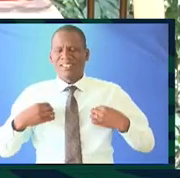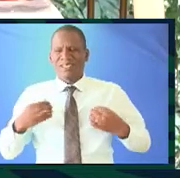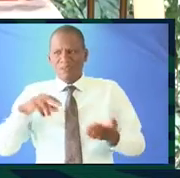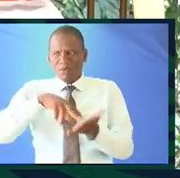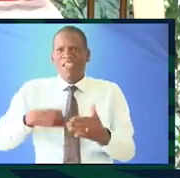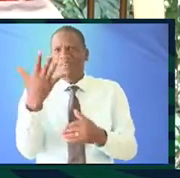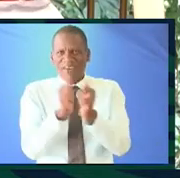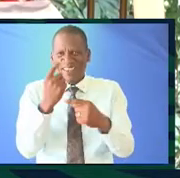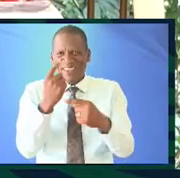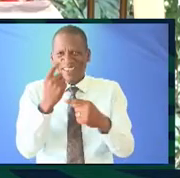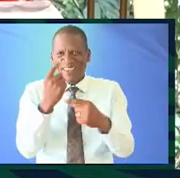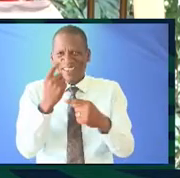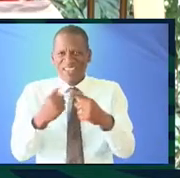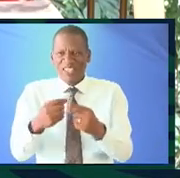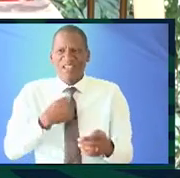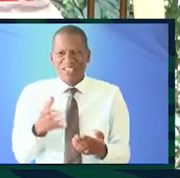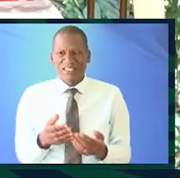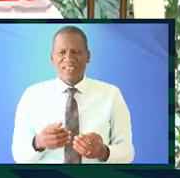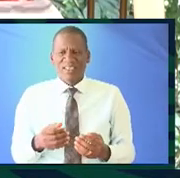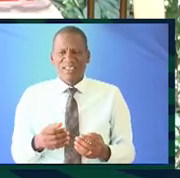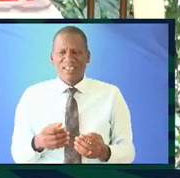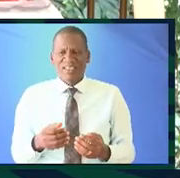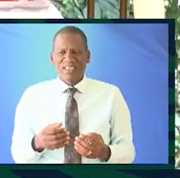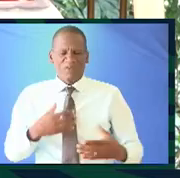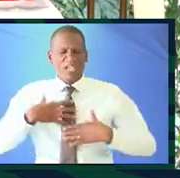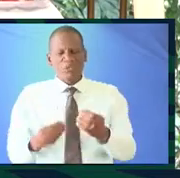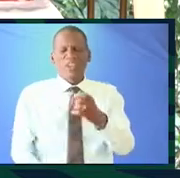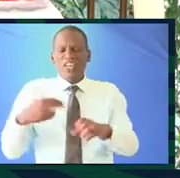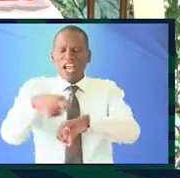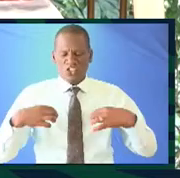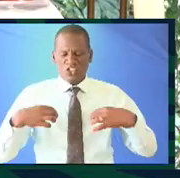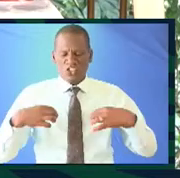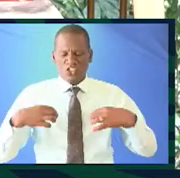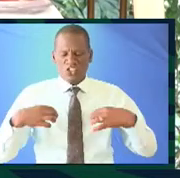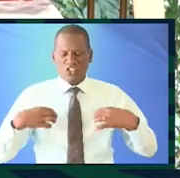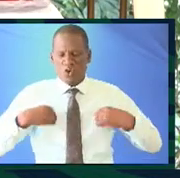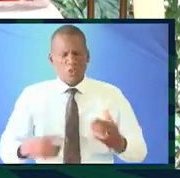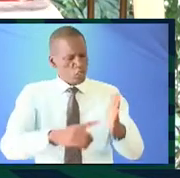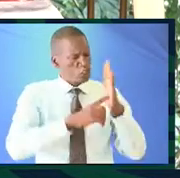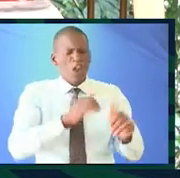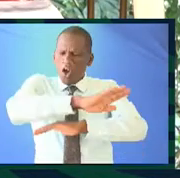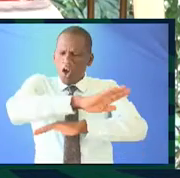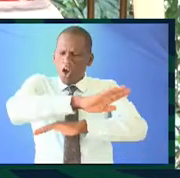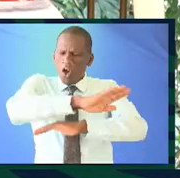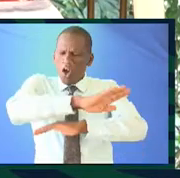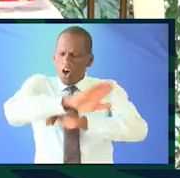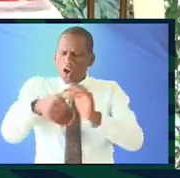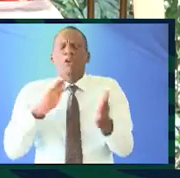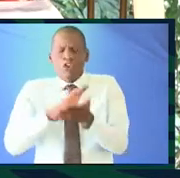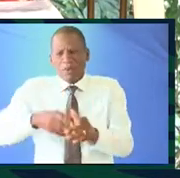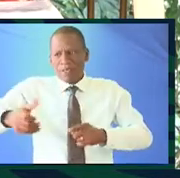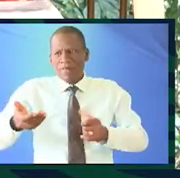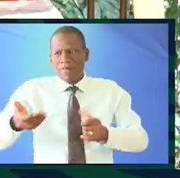every five ten years we get this passion we are creating a national dress it's showcased we all celebrate